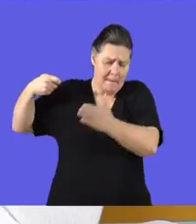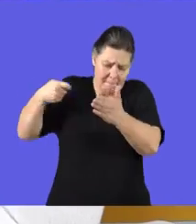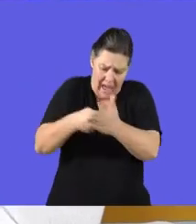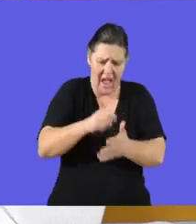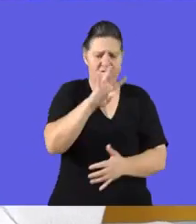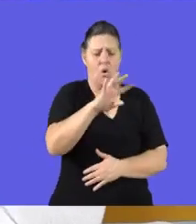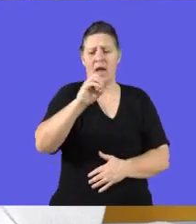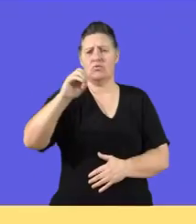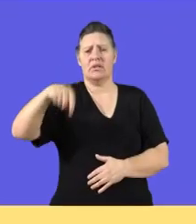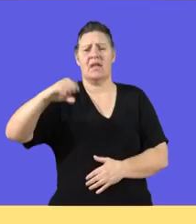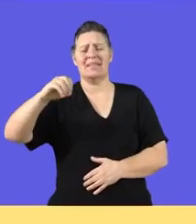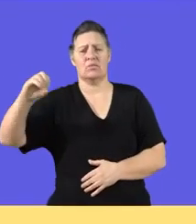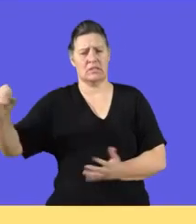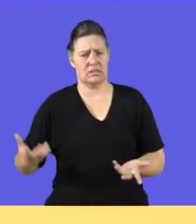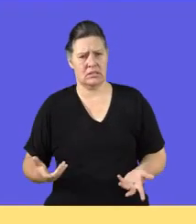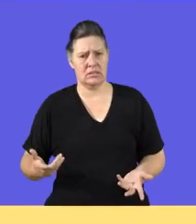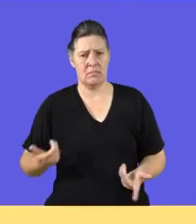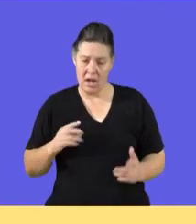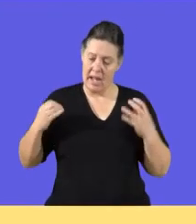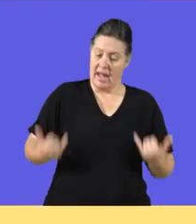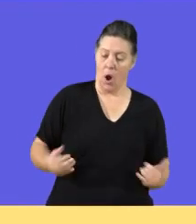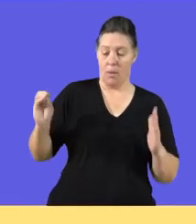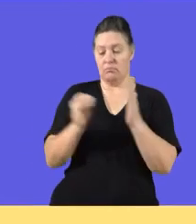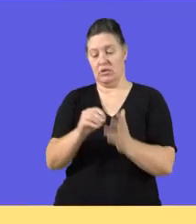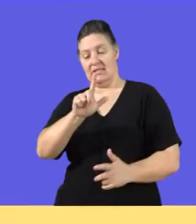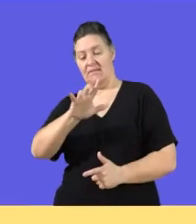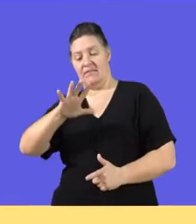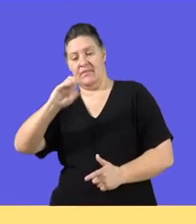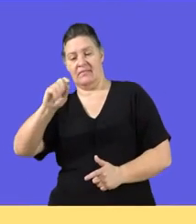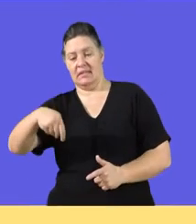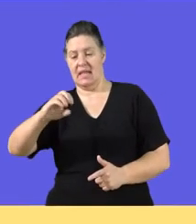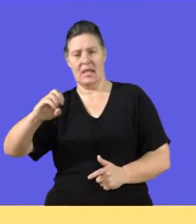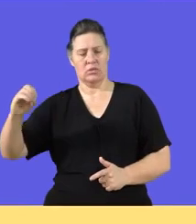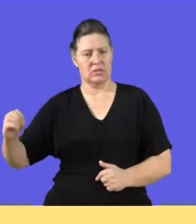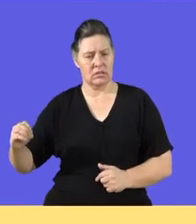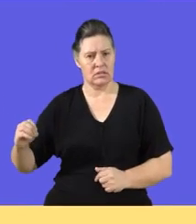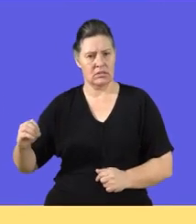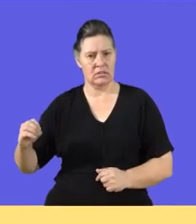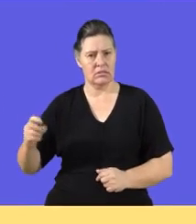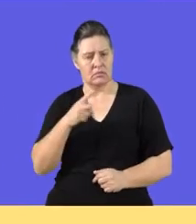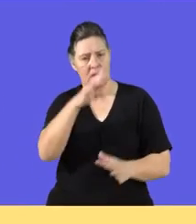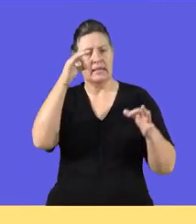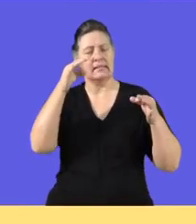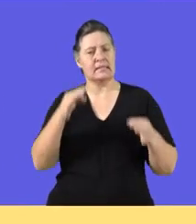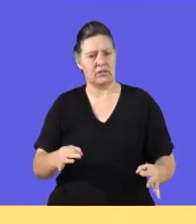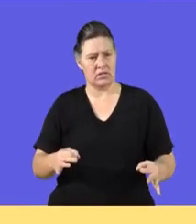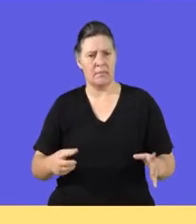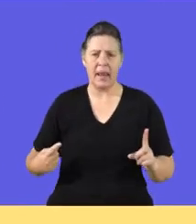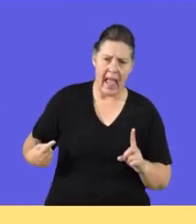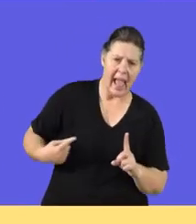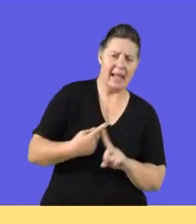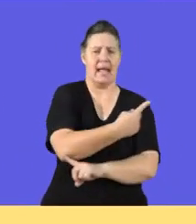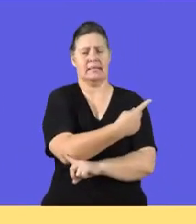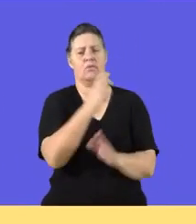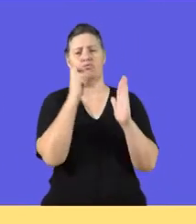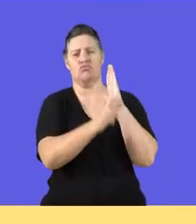,000. Okay? If he does record the assets at 750,000, that decision